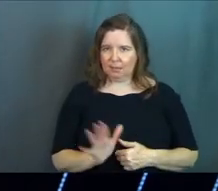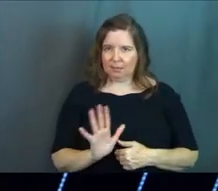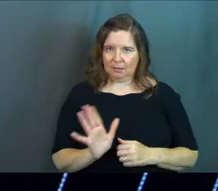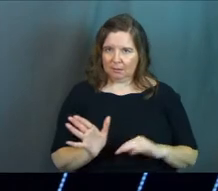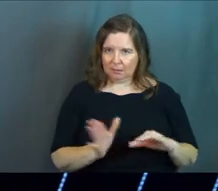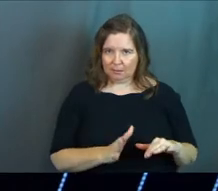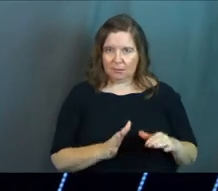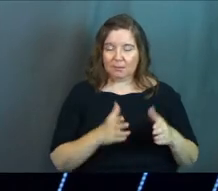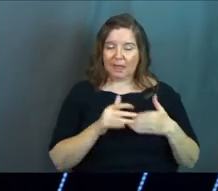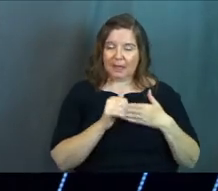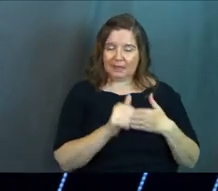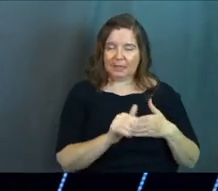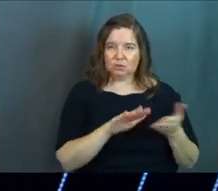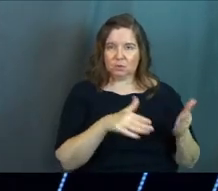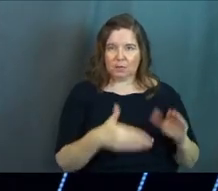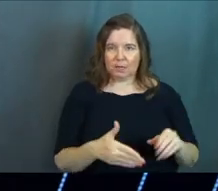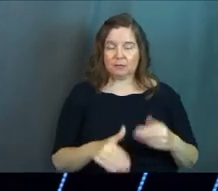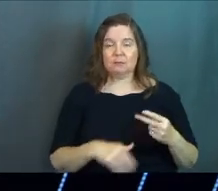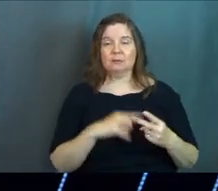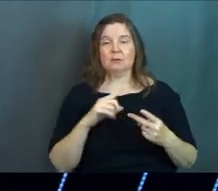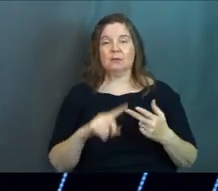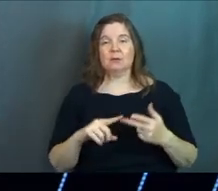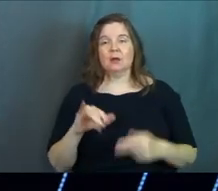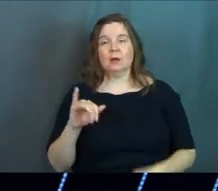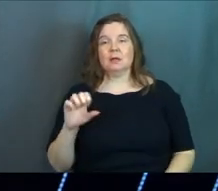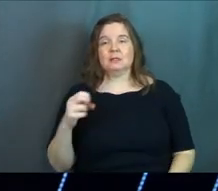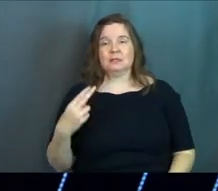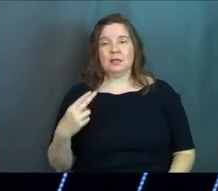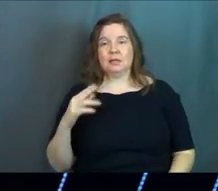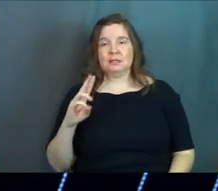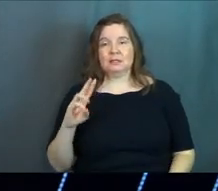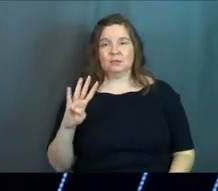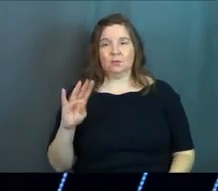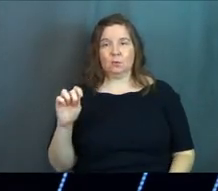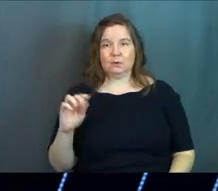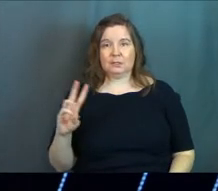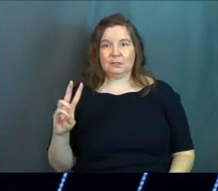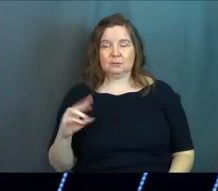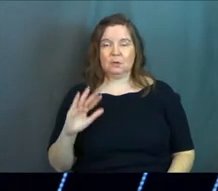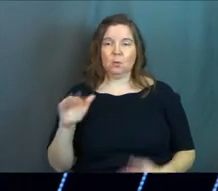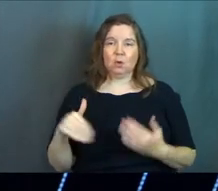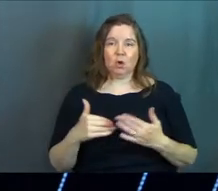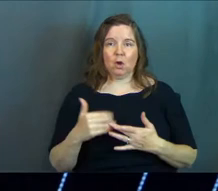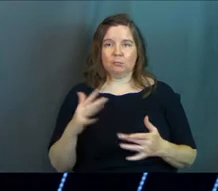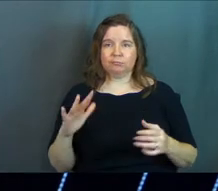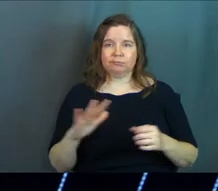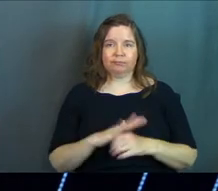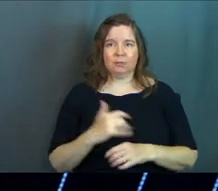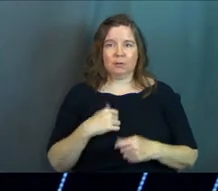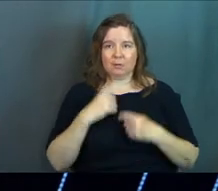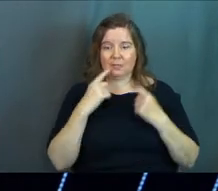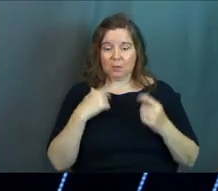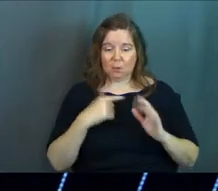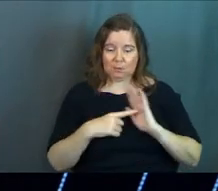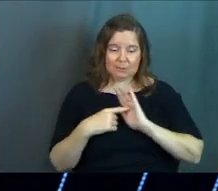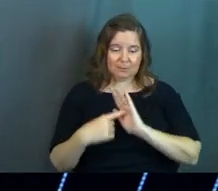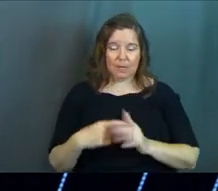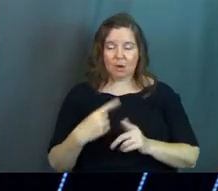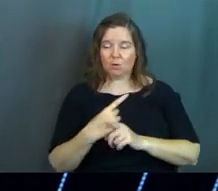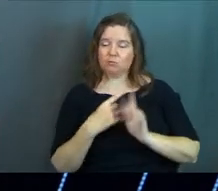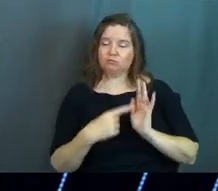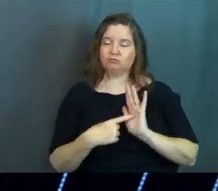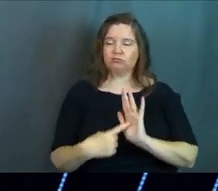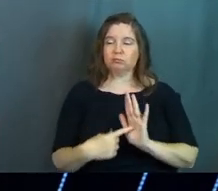that way leads to death. Next verse, Isaiah 64, 6. We are all infected and impure with sin. When we display our